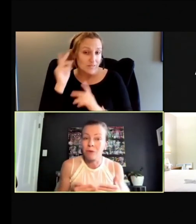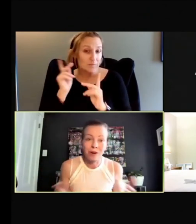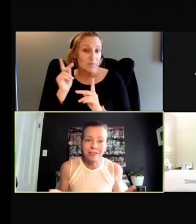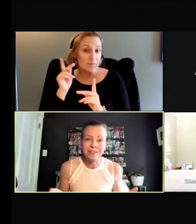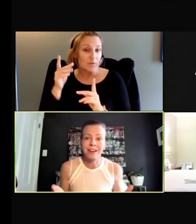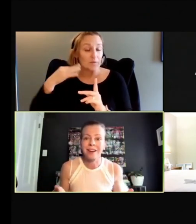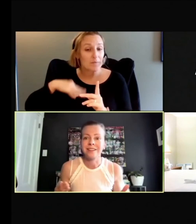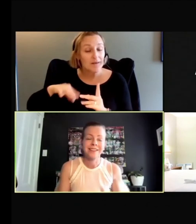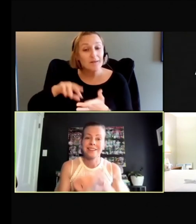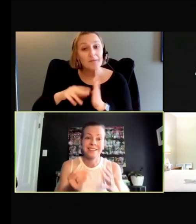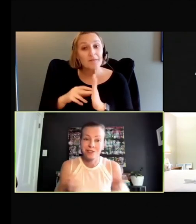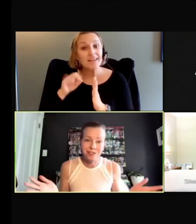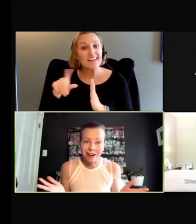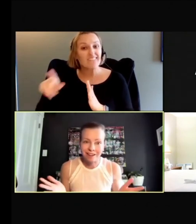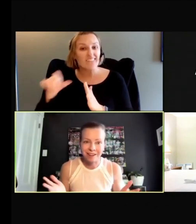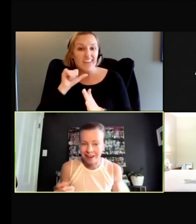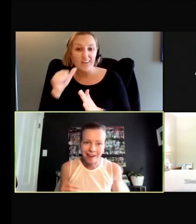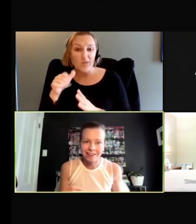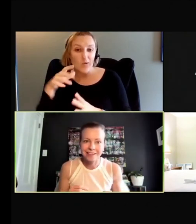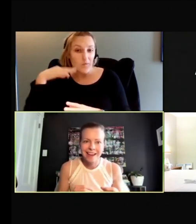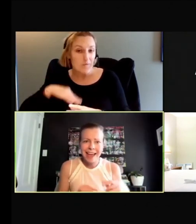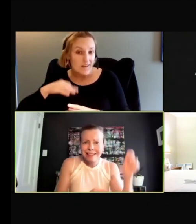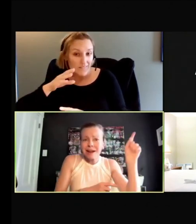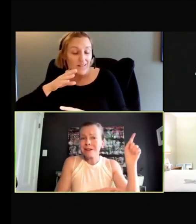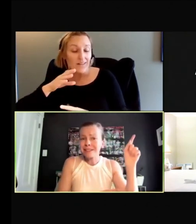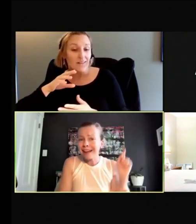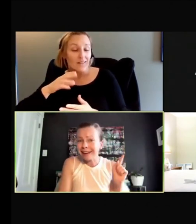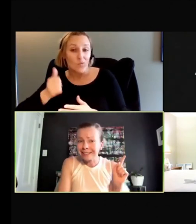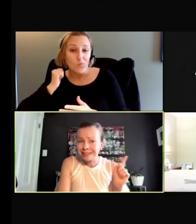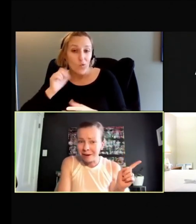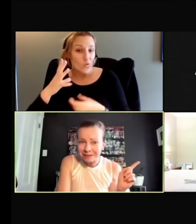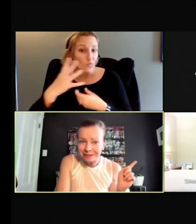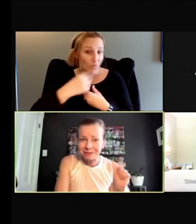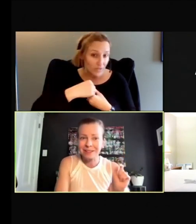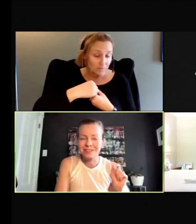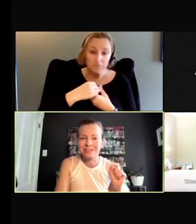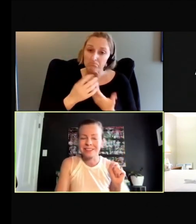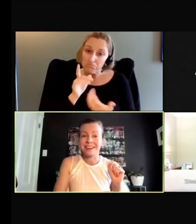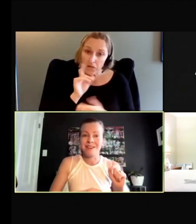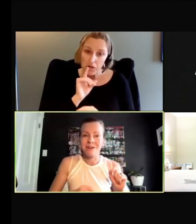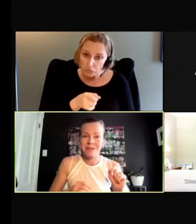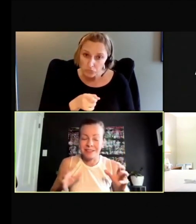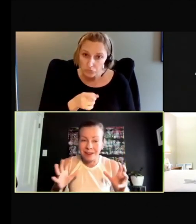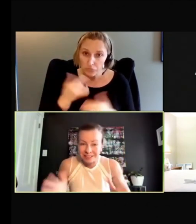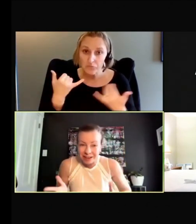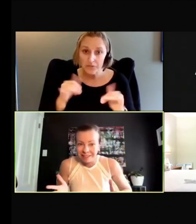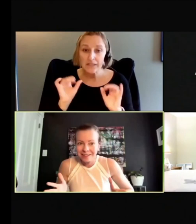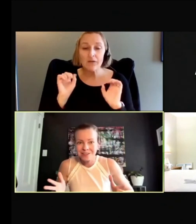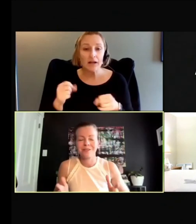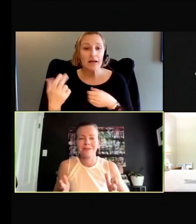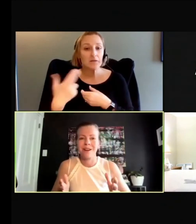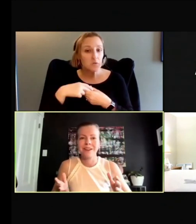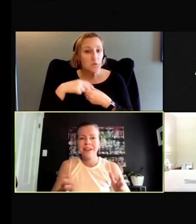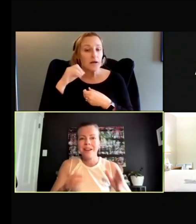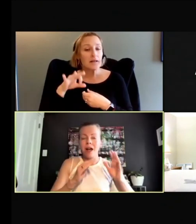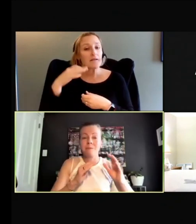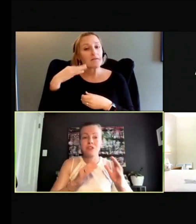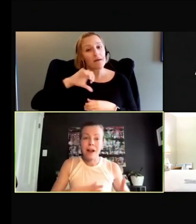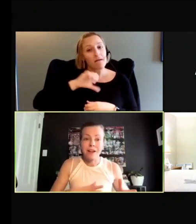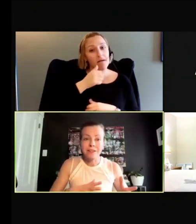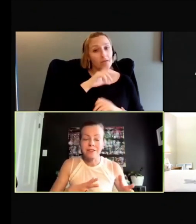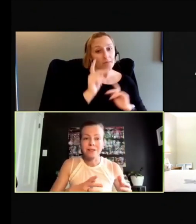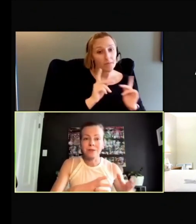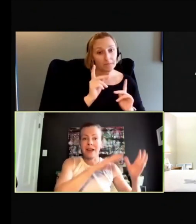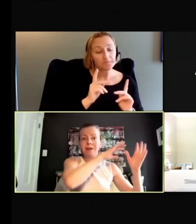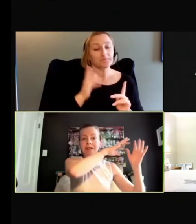benefit, people aren't in studies, that's just not the case. And I think I might just add to Thomas's question, because I know that the challenge around, um,